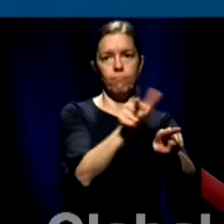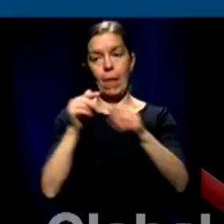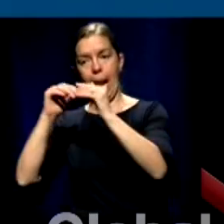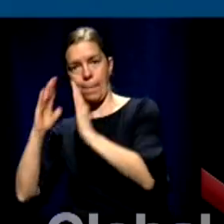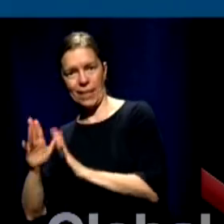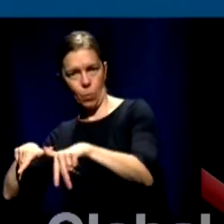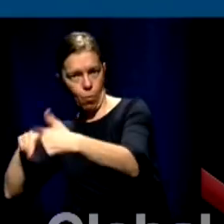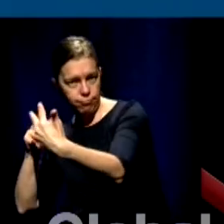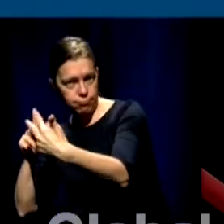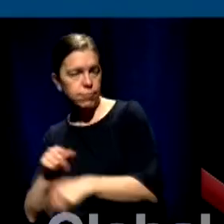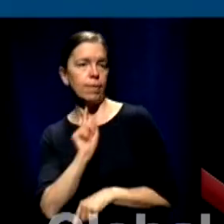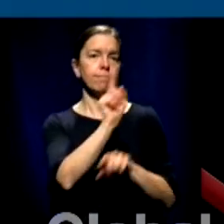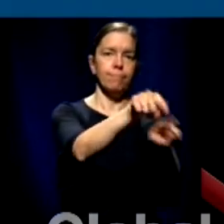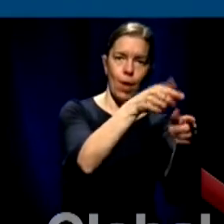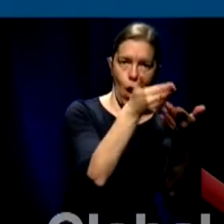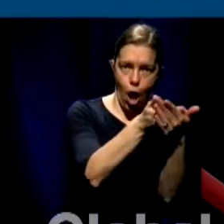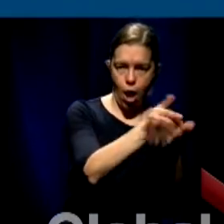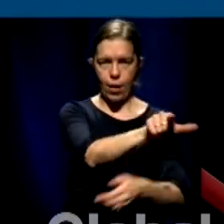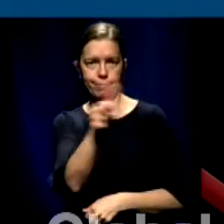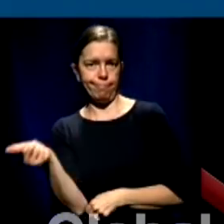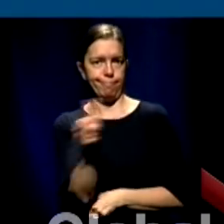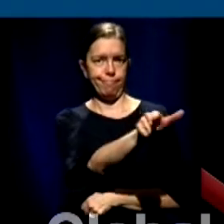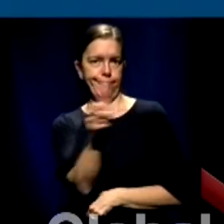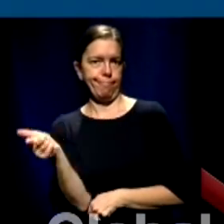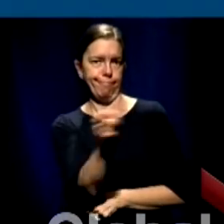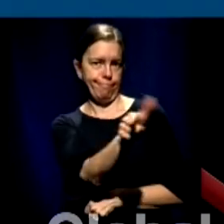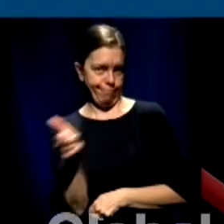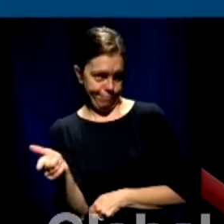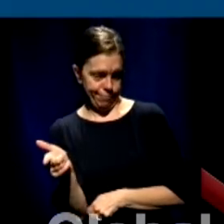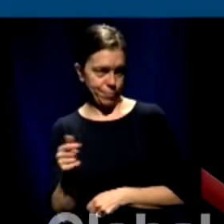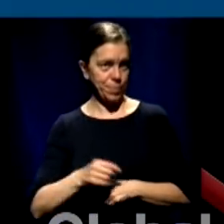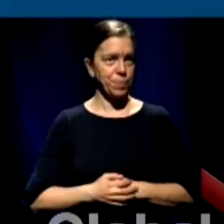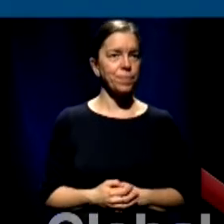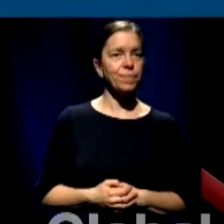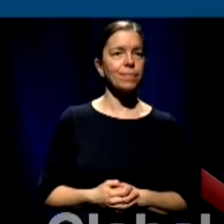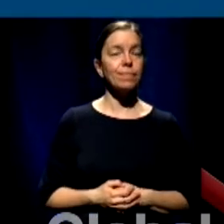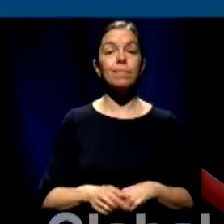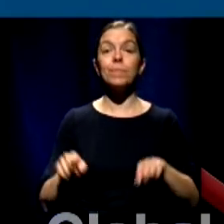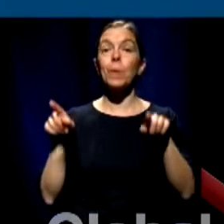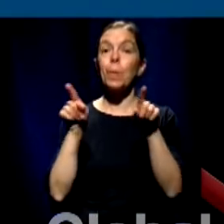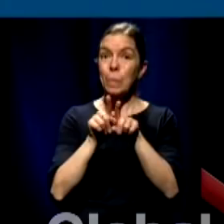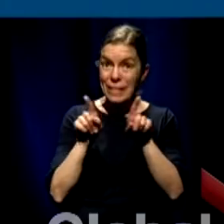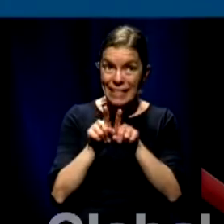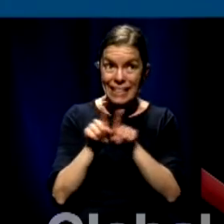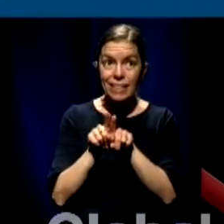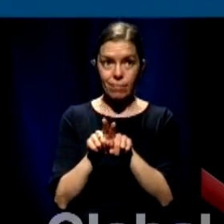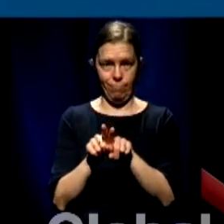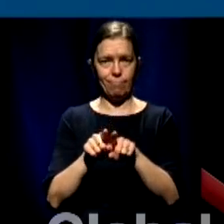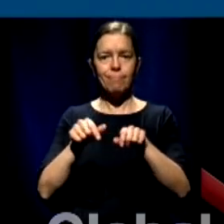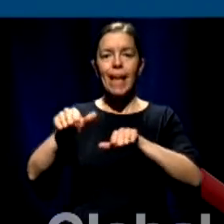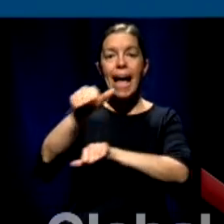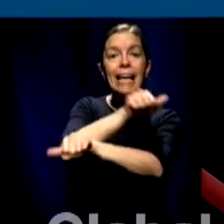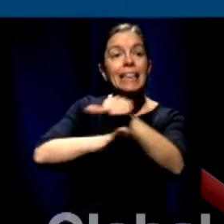to school one day out of two also public health is asking us to cancel